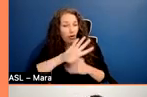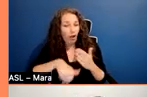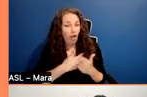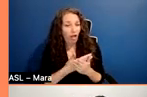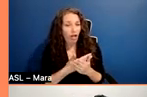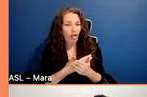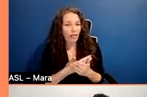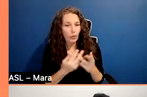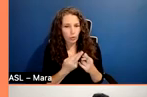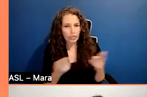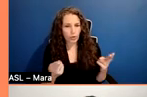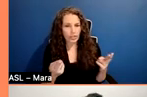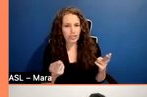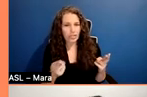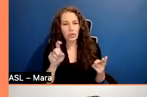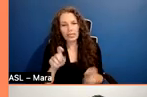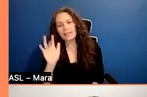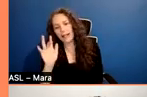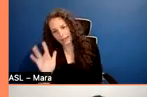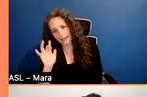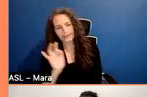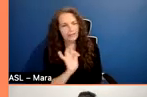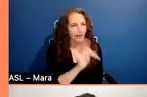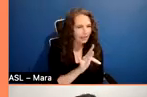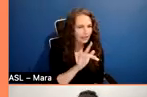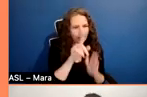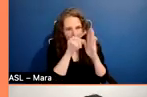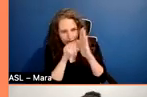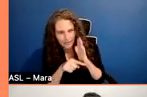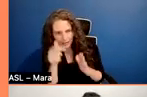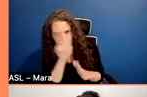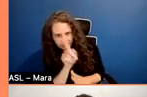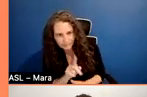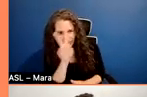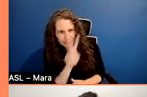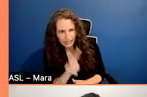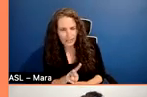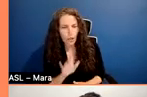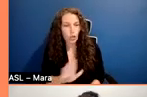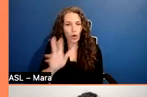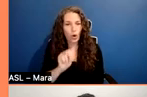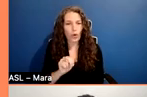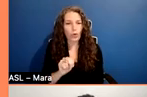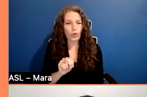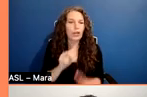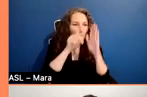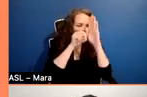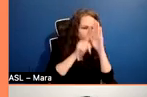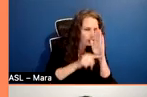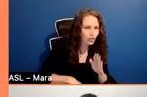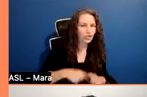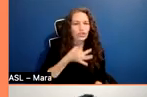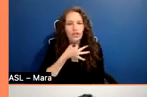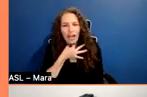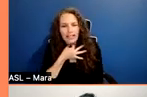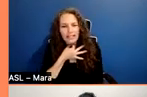it requires a little bit of clicking. It requires a little bit of like your own research, your own curiosity, your own investigation. And we hope